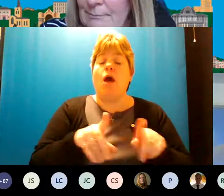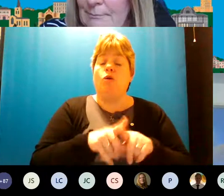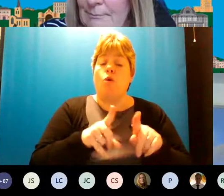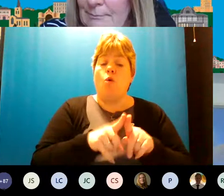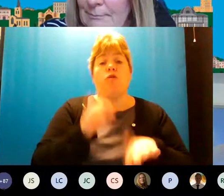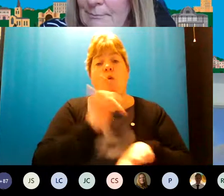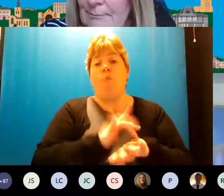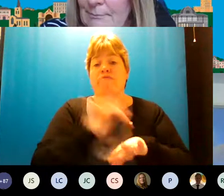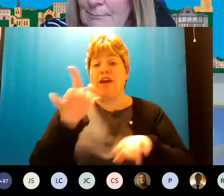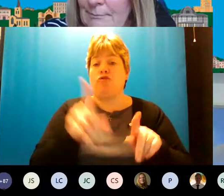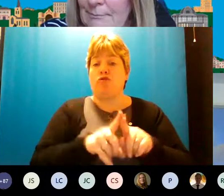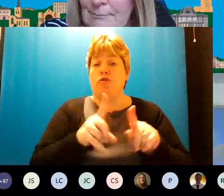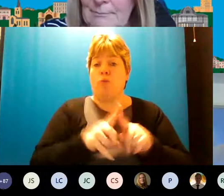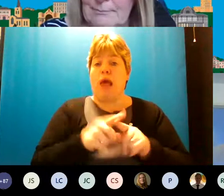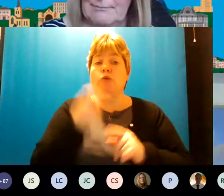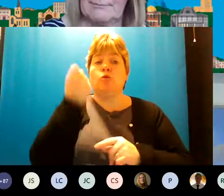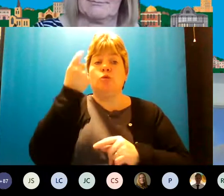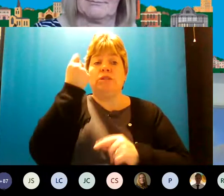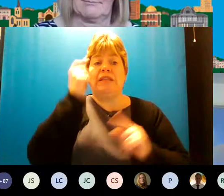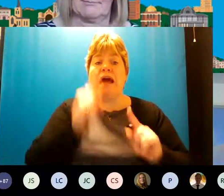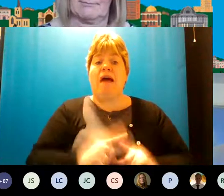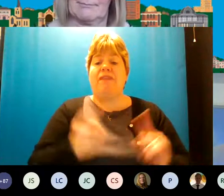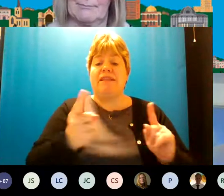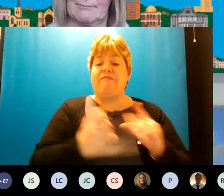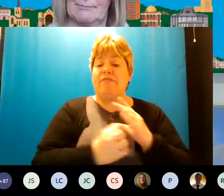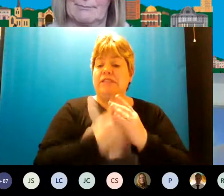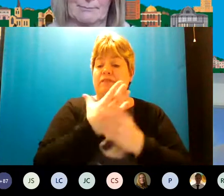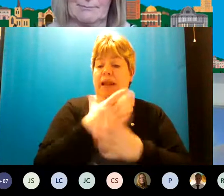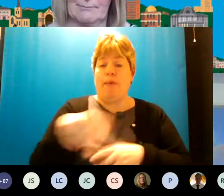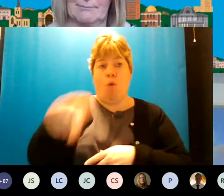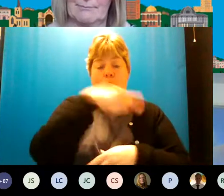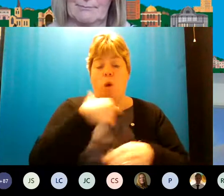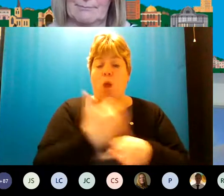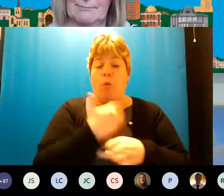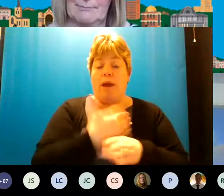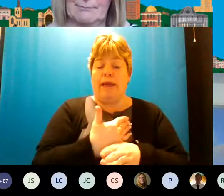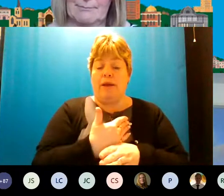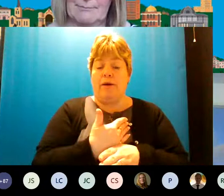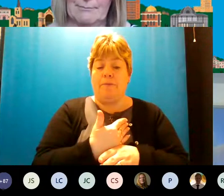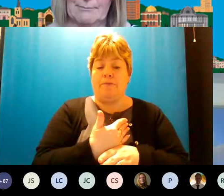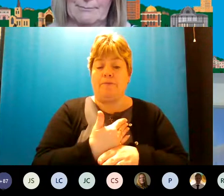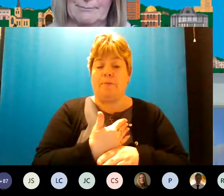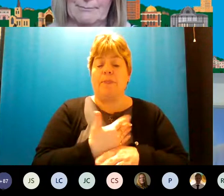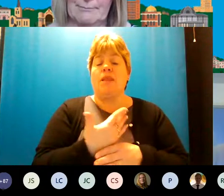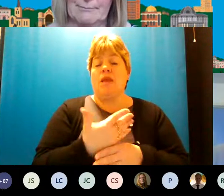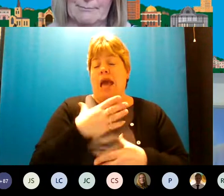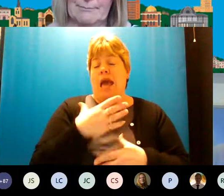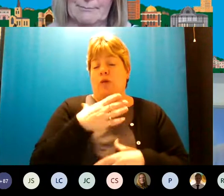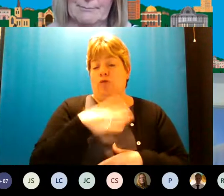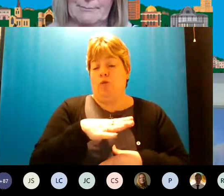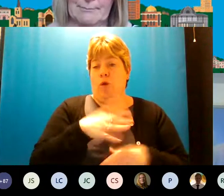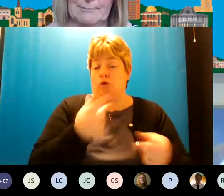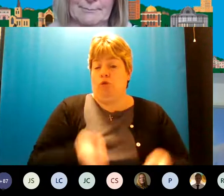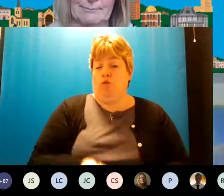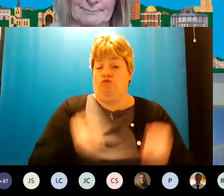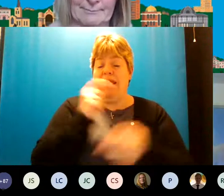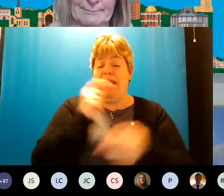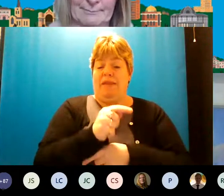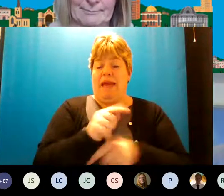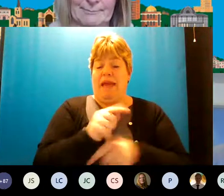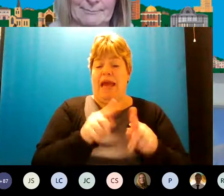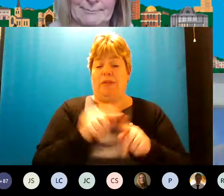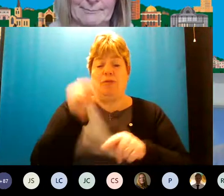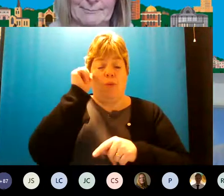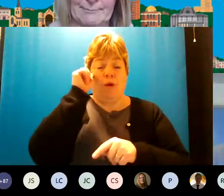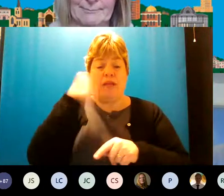professionals to understand the different bits of development that we're all working on so i just wanted to flag that up there and be conscious